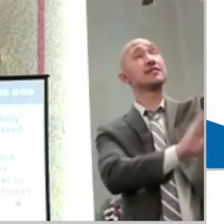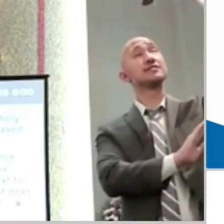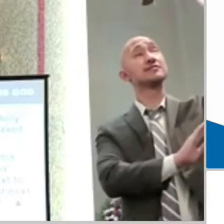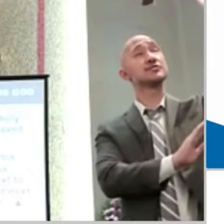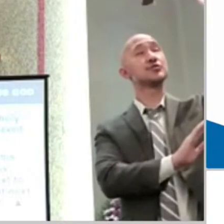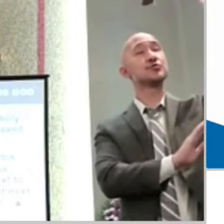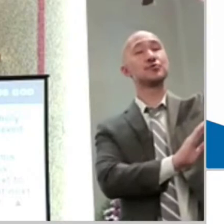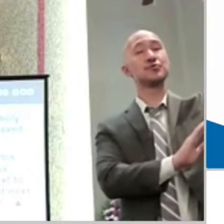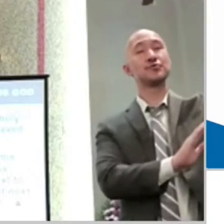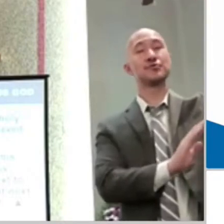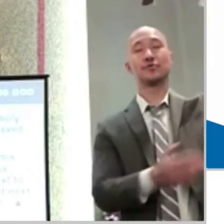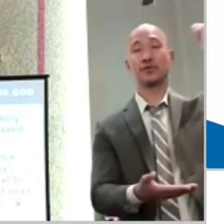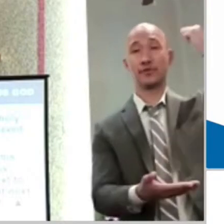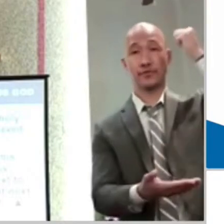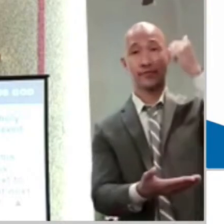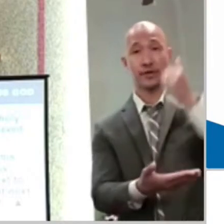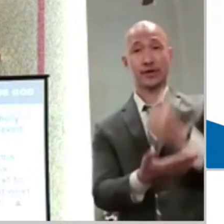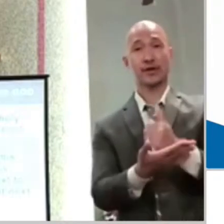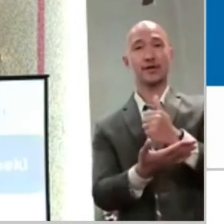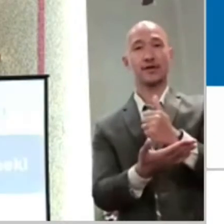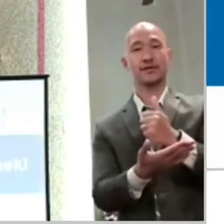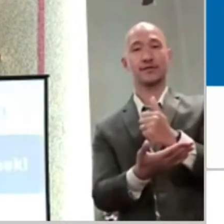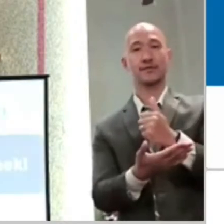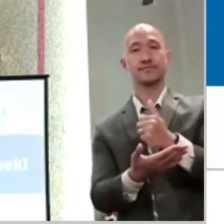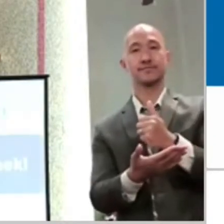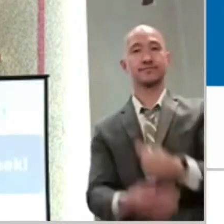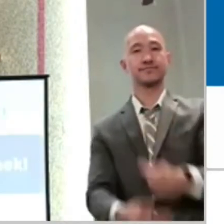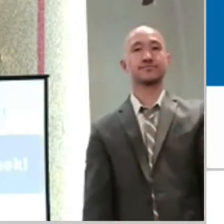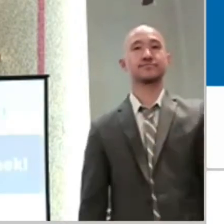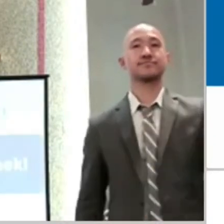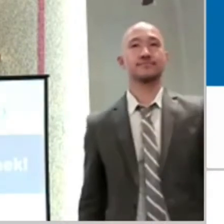face to face.